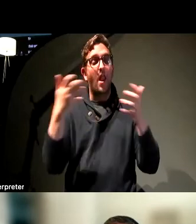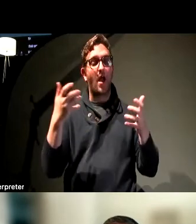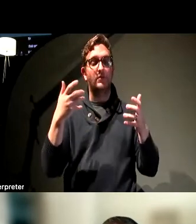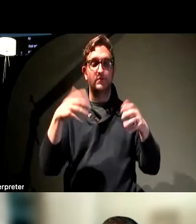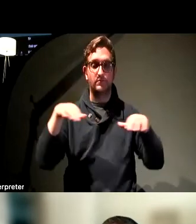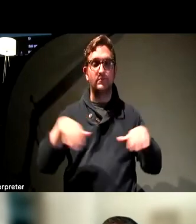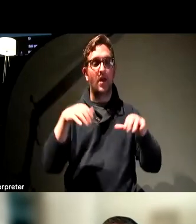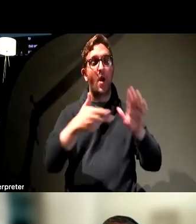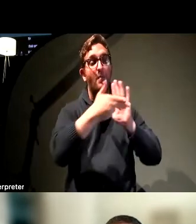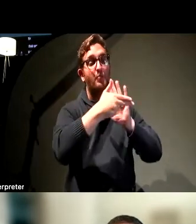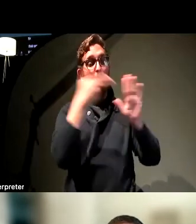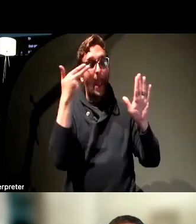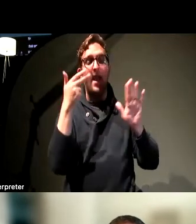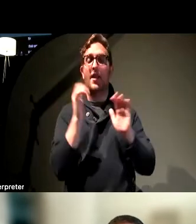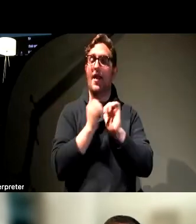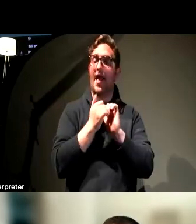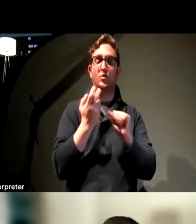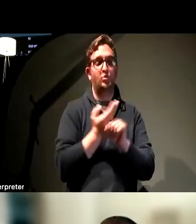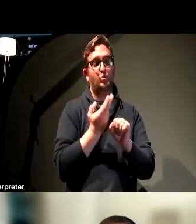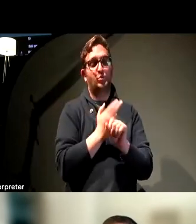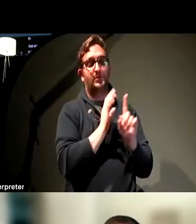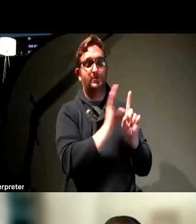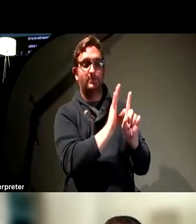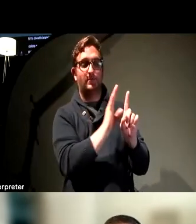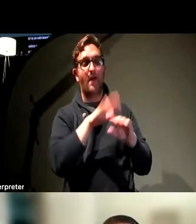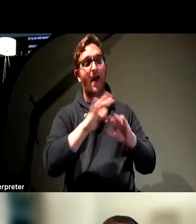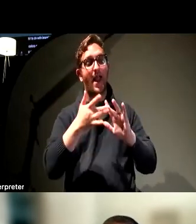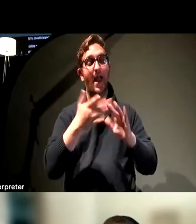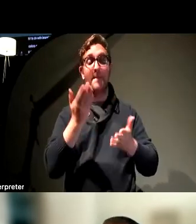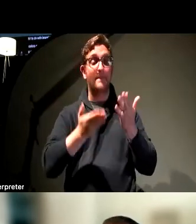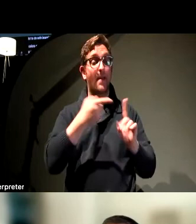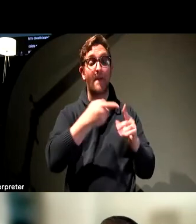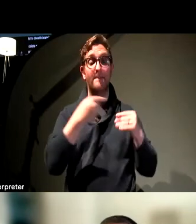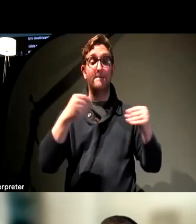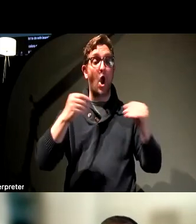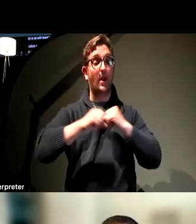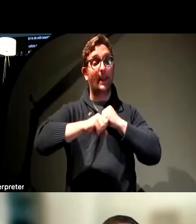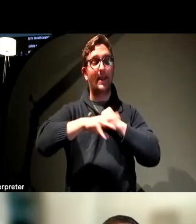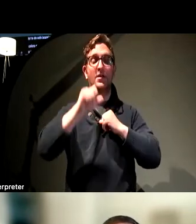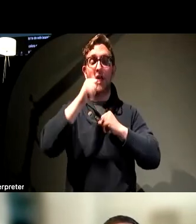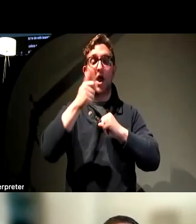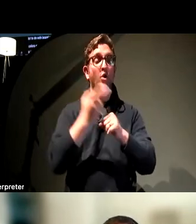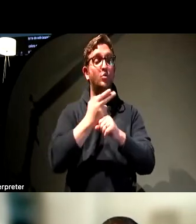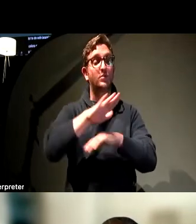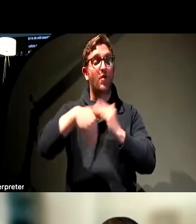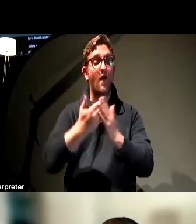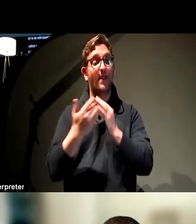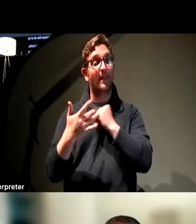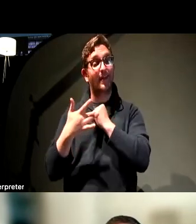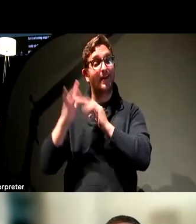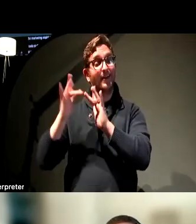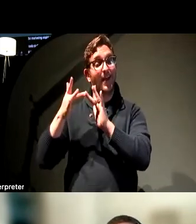colors are used. So marketing might not create all of the web stuff for all of the digital things that are out there, but they're going to